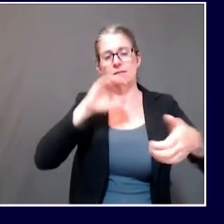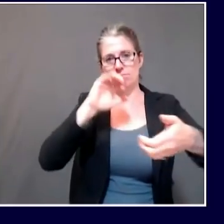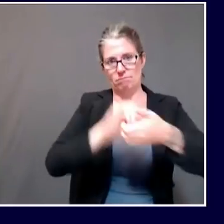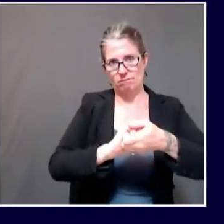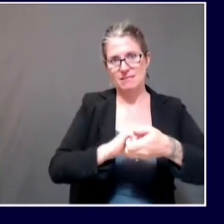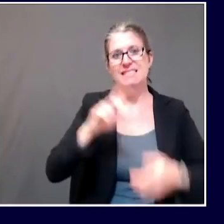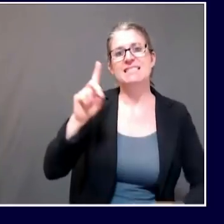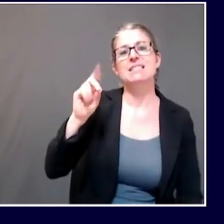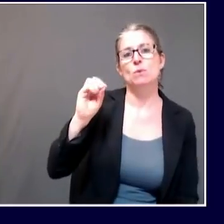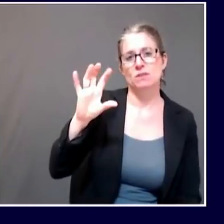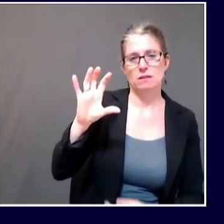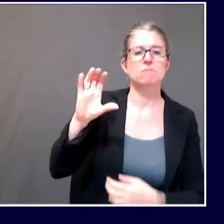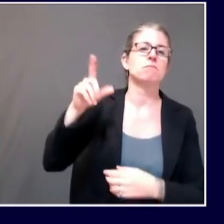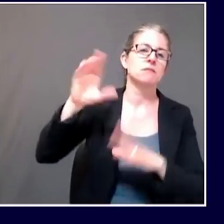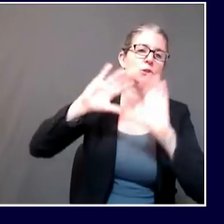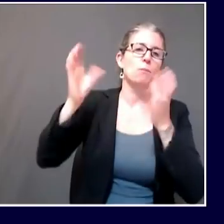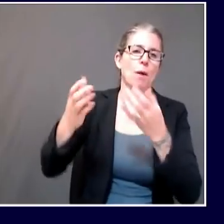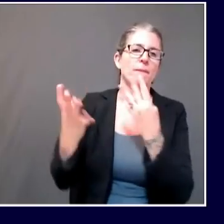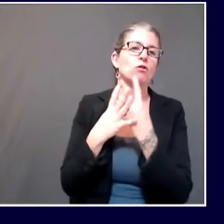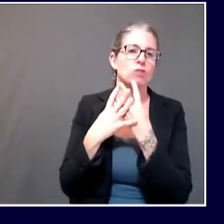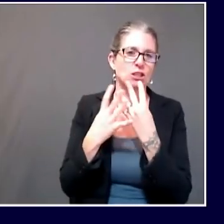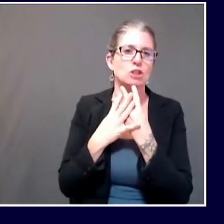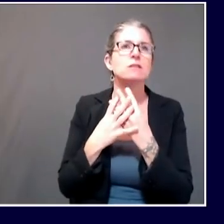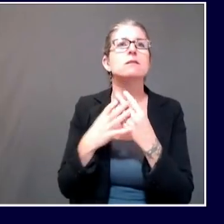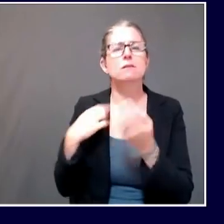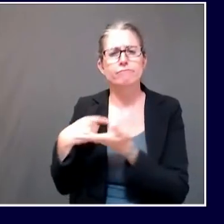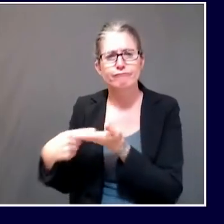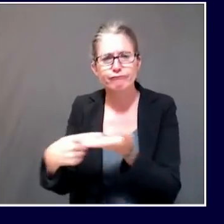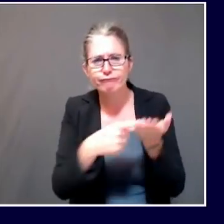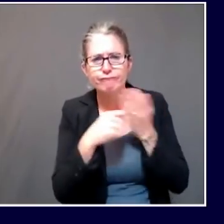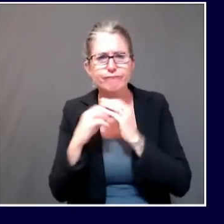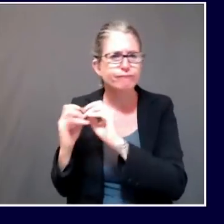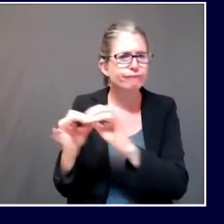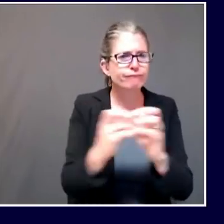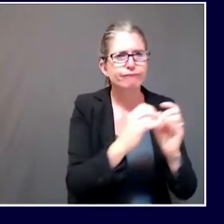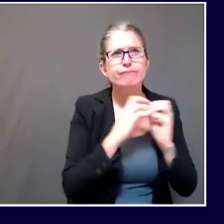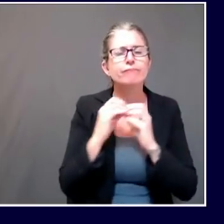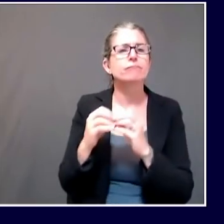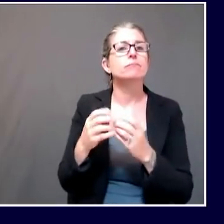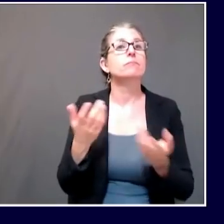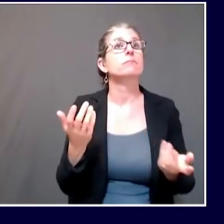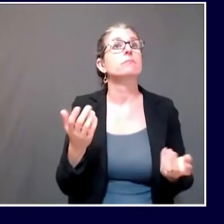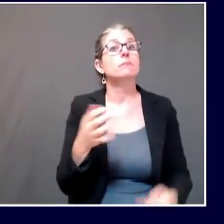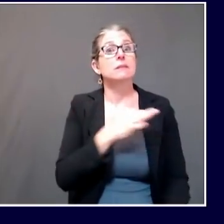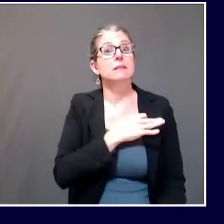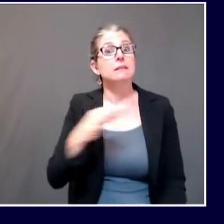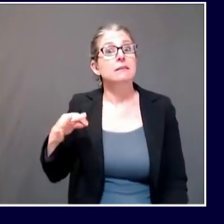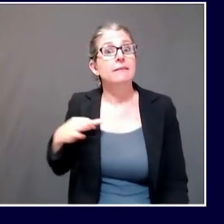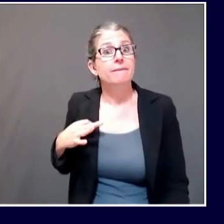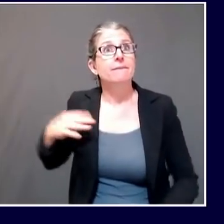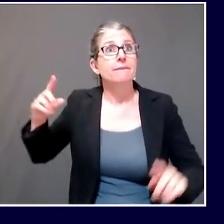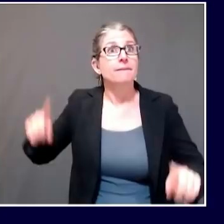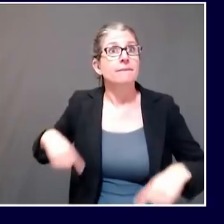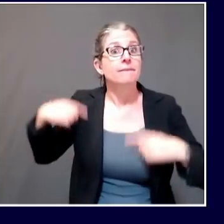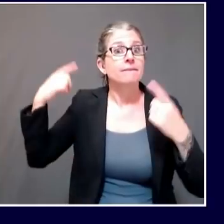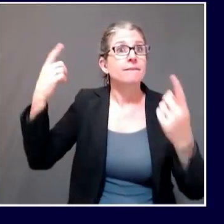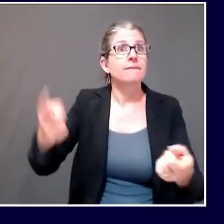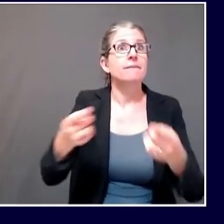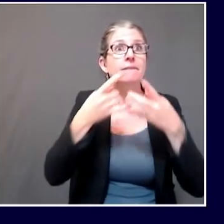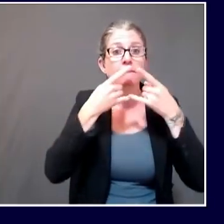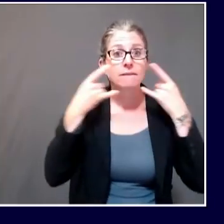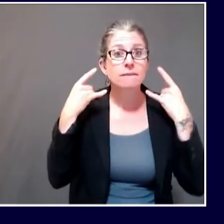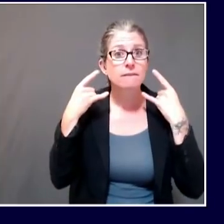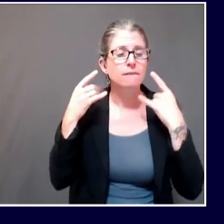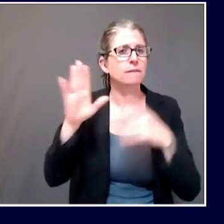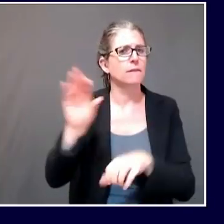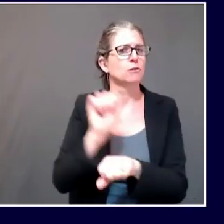all be wearing face masks, face coverings as is appropriate for their position. I would refer you to the jail itself in